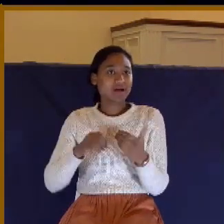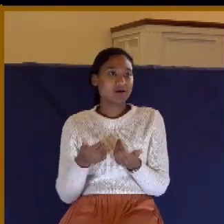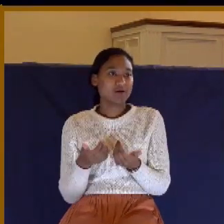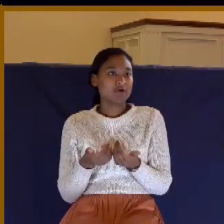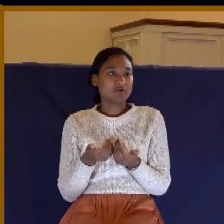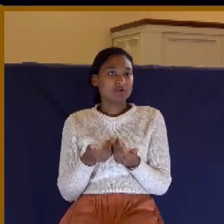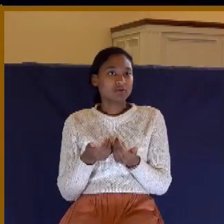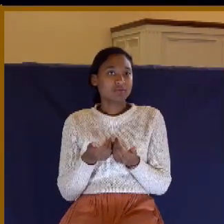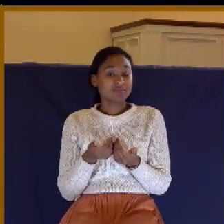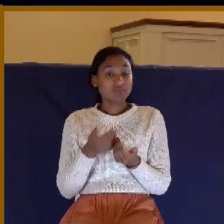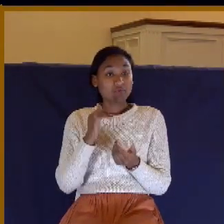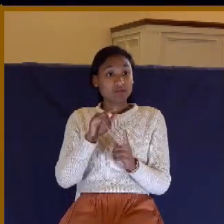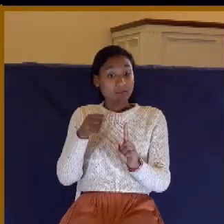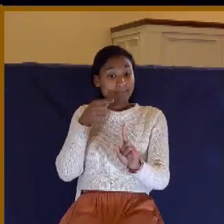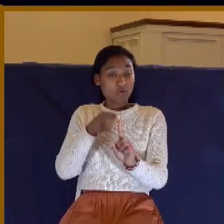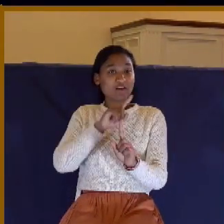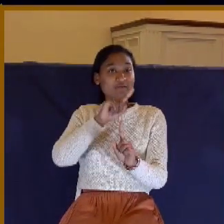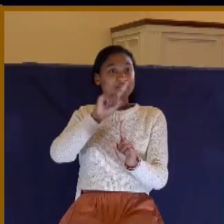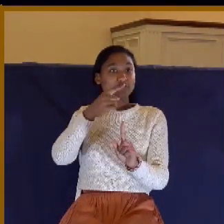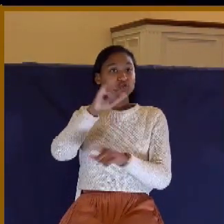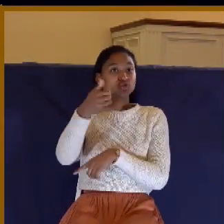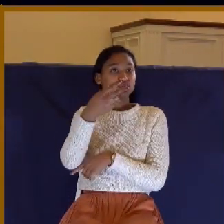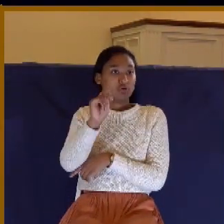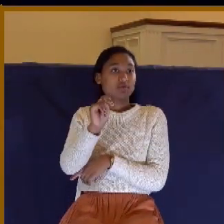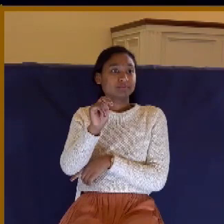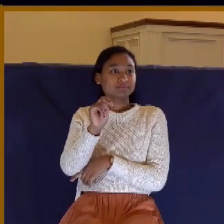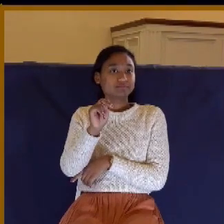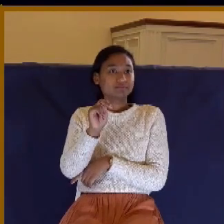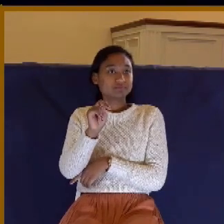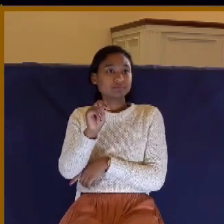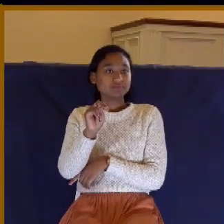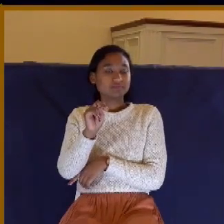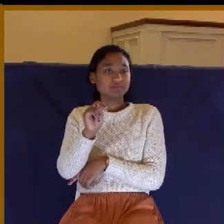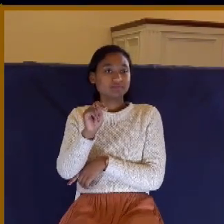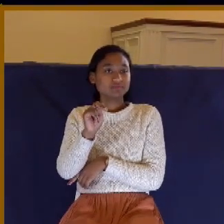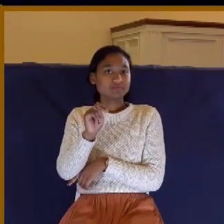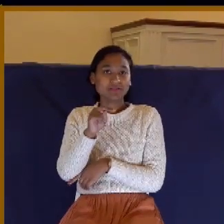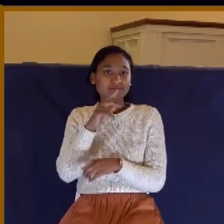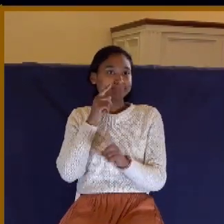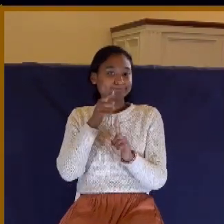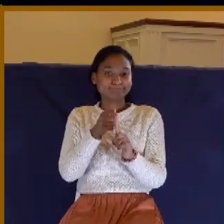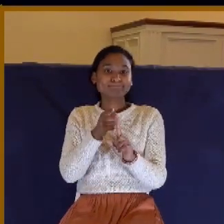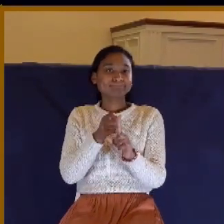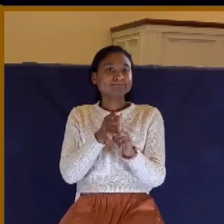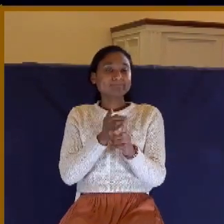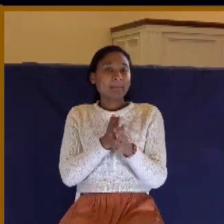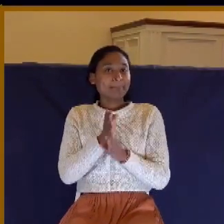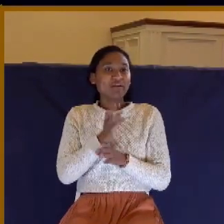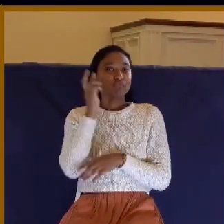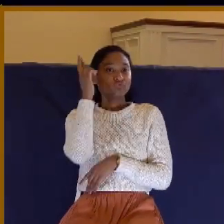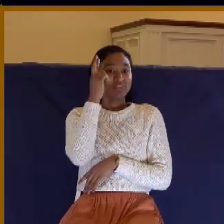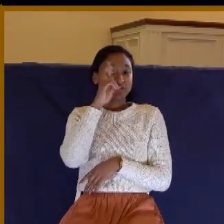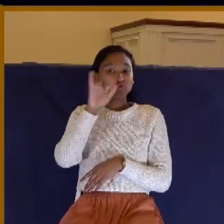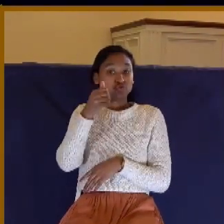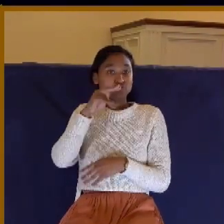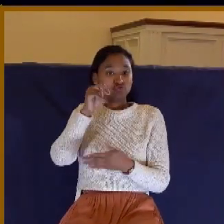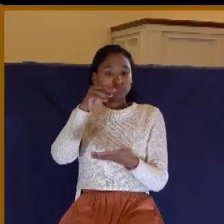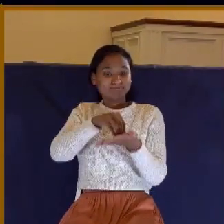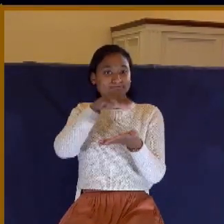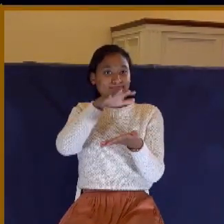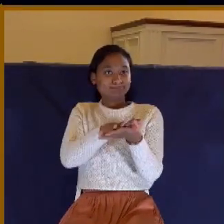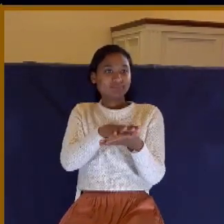Well, that's really the whole purpose of 1 John. That is one of the main reasons why he writes this